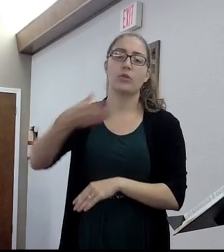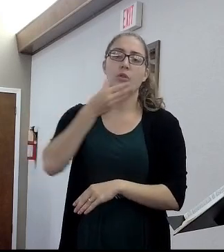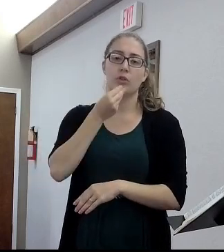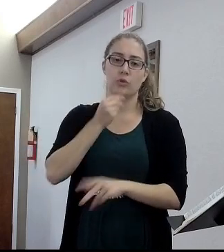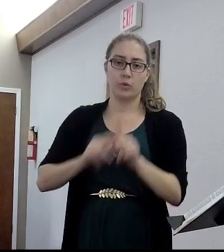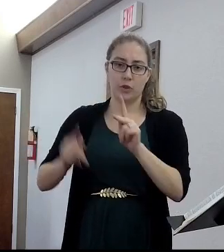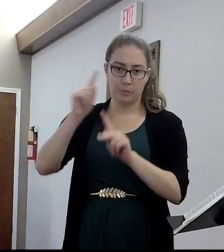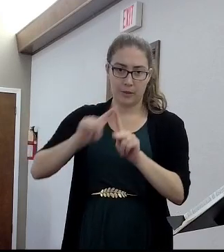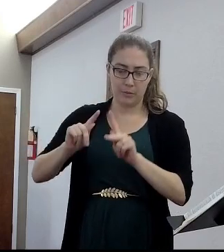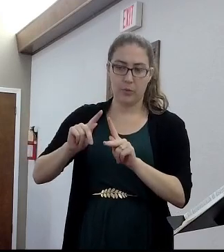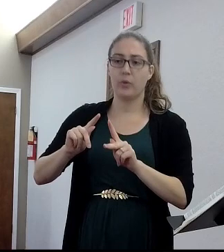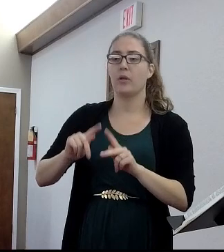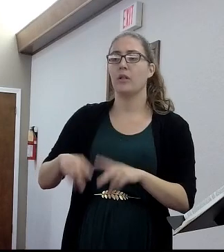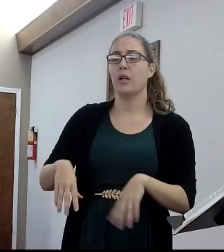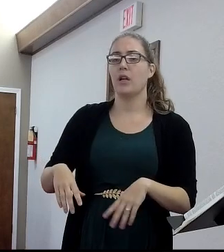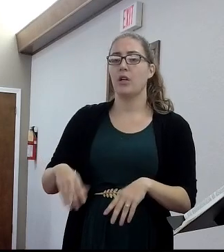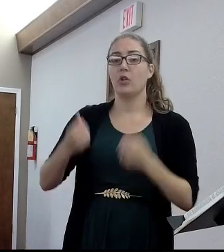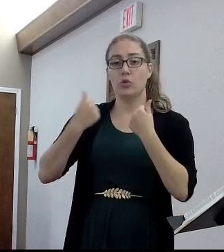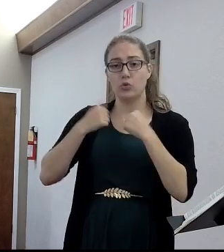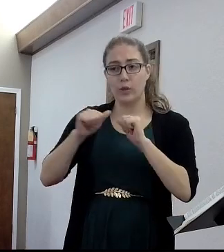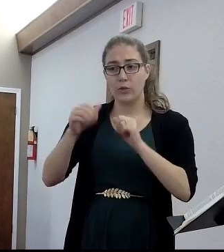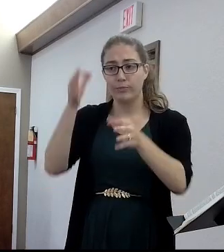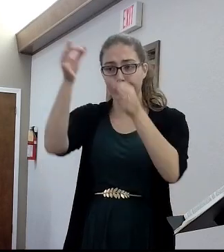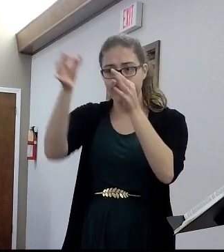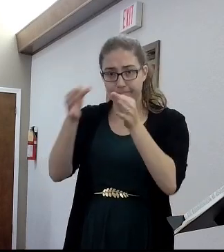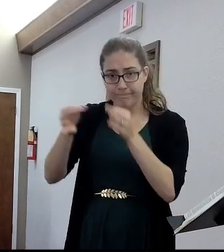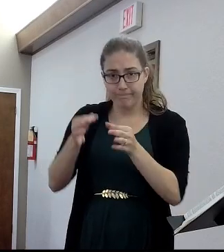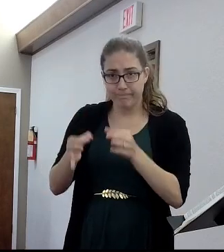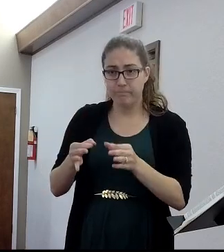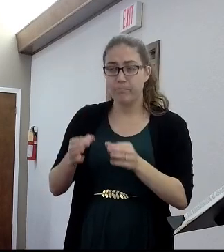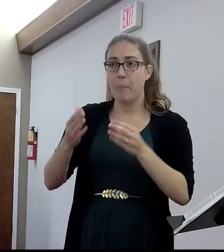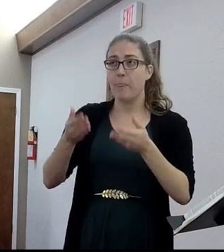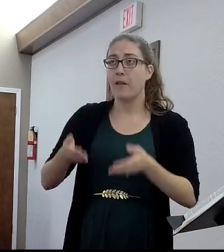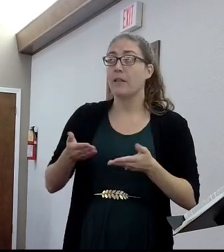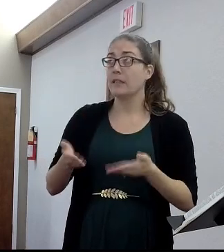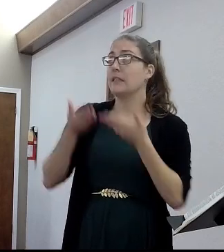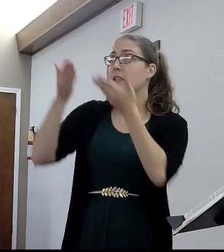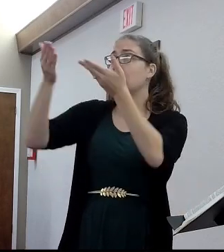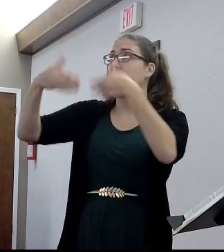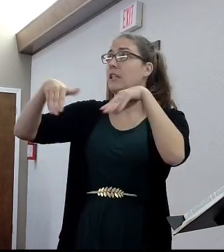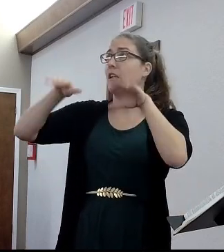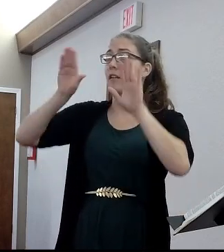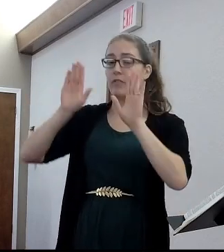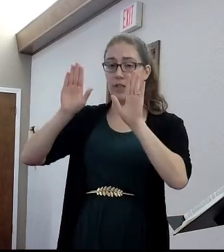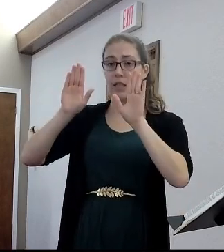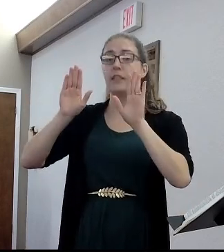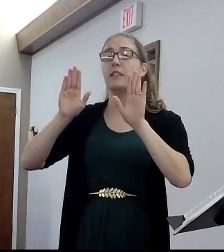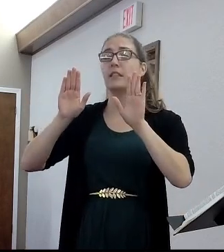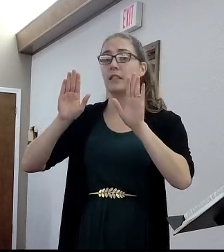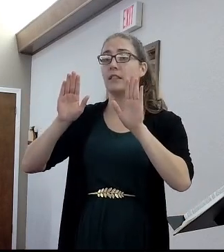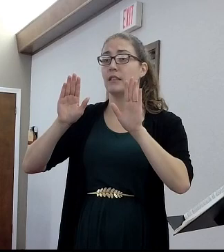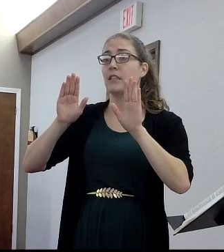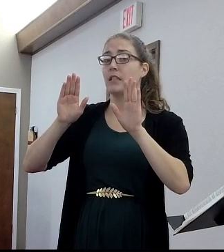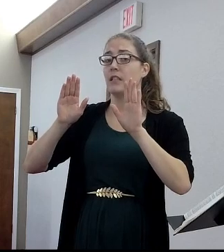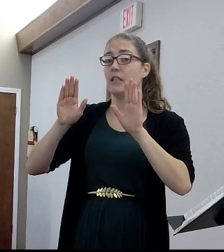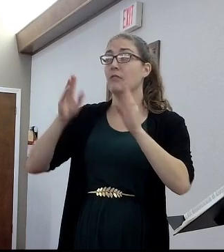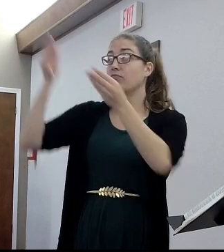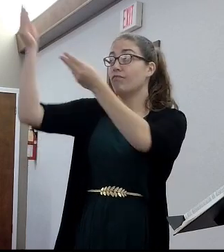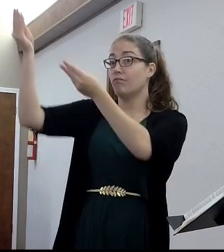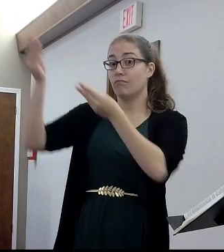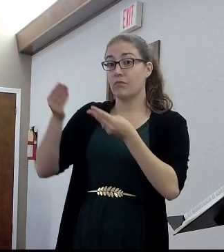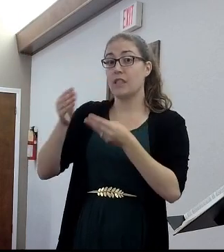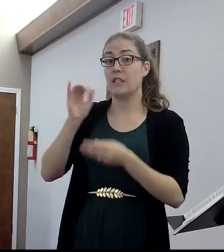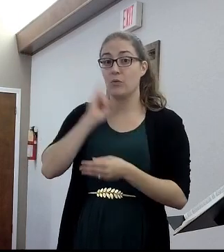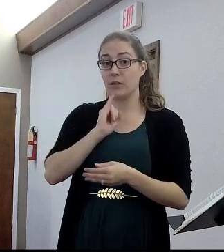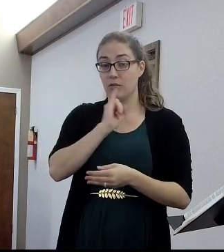was true. The sacrifices were given by God. The types in the Old Testament were pictures of the future and